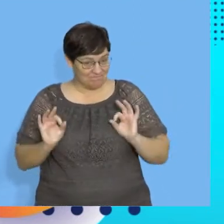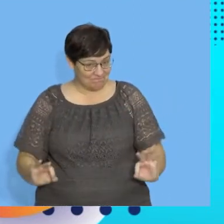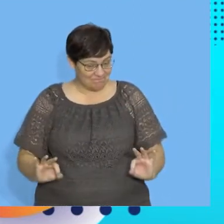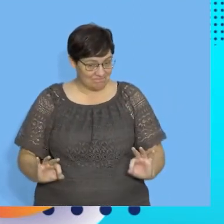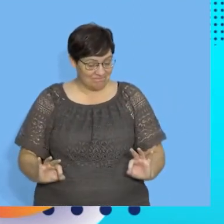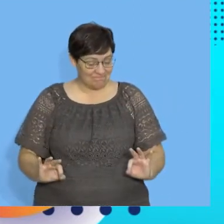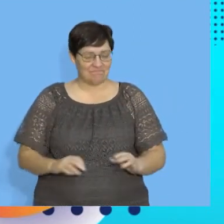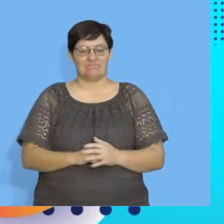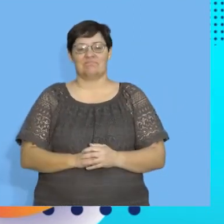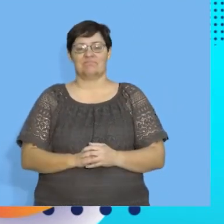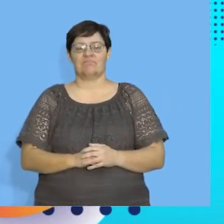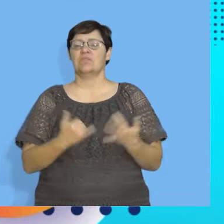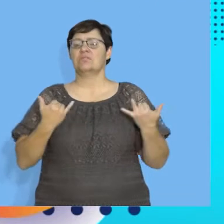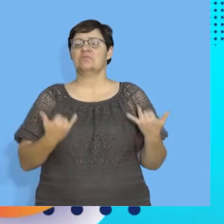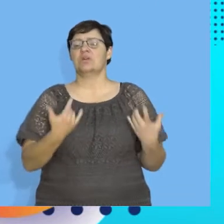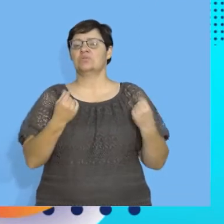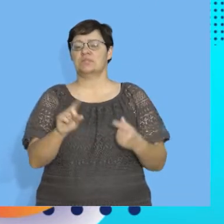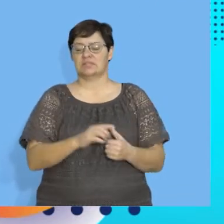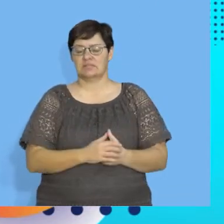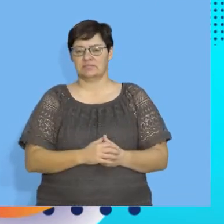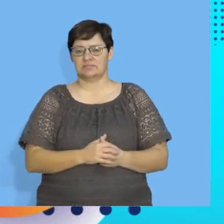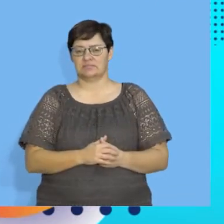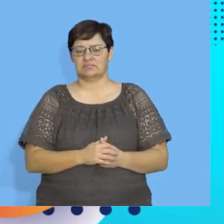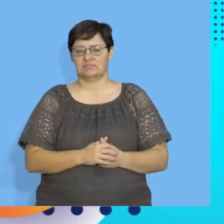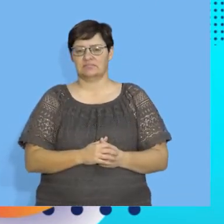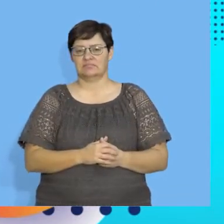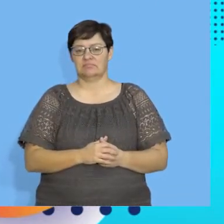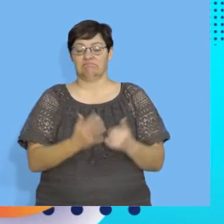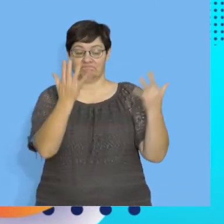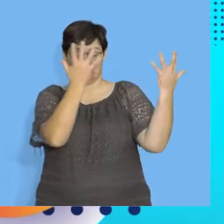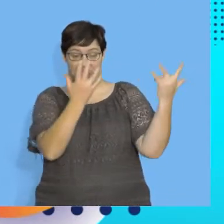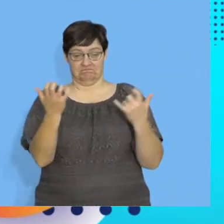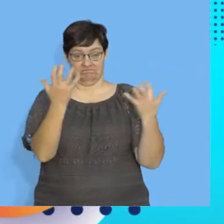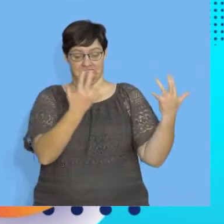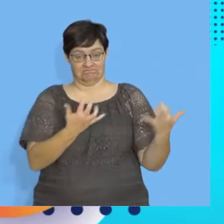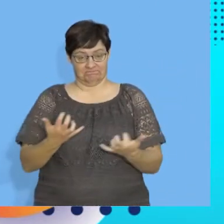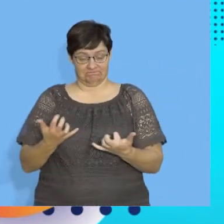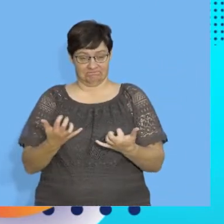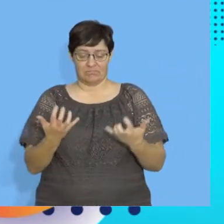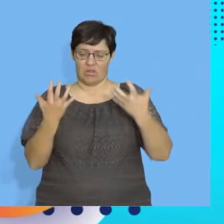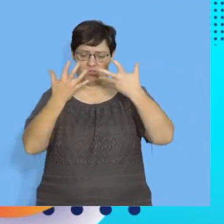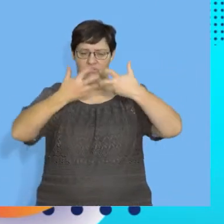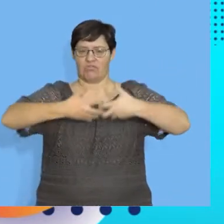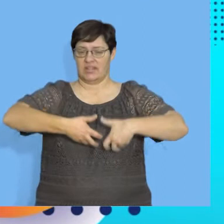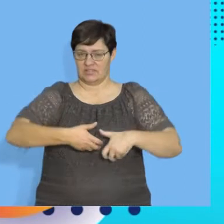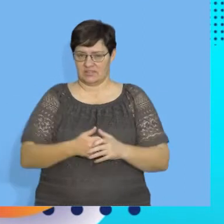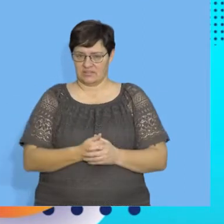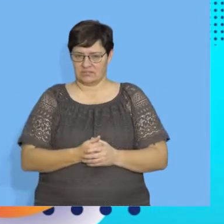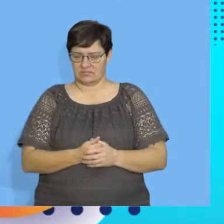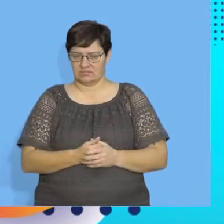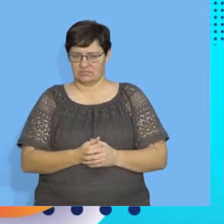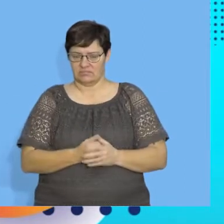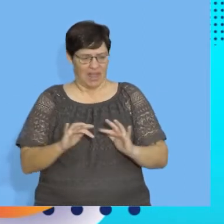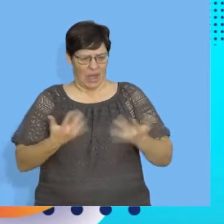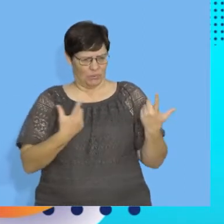So what we're going to do today is actually calculating the correlation. How do we calculate this correlation?